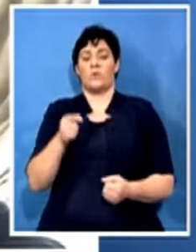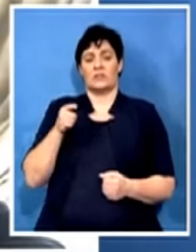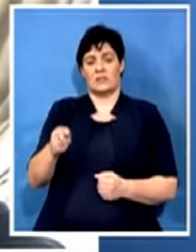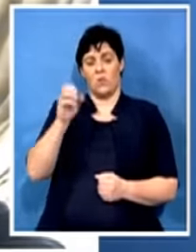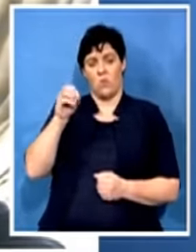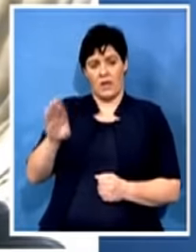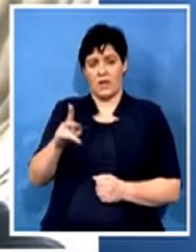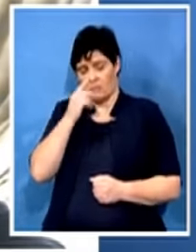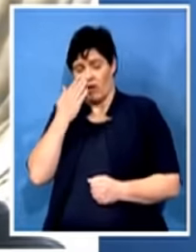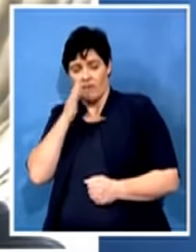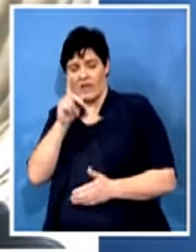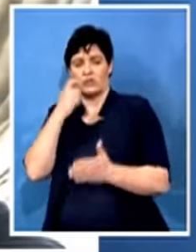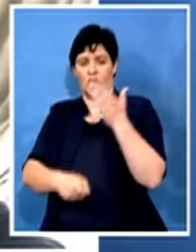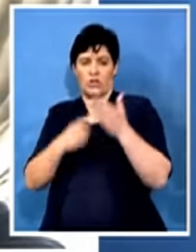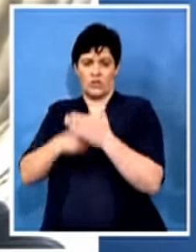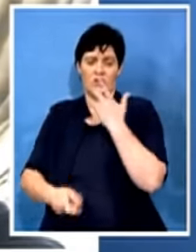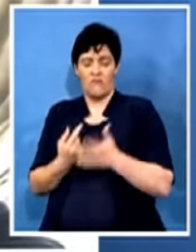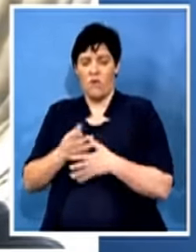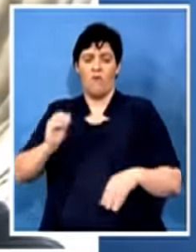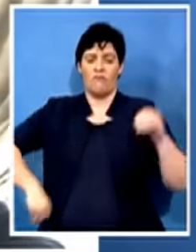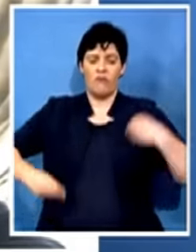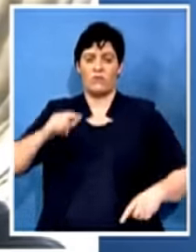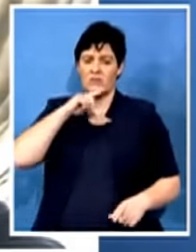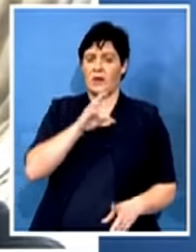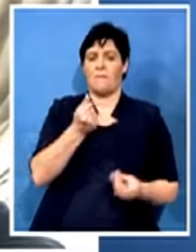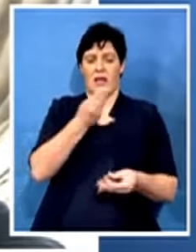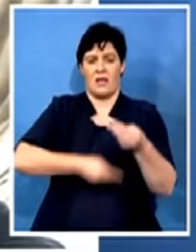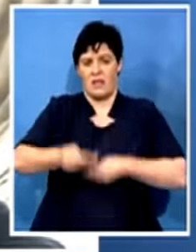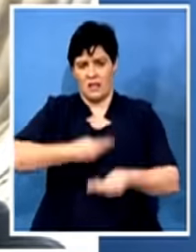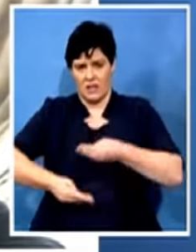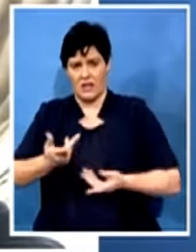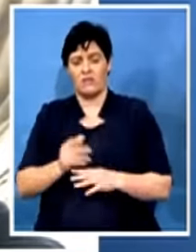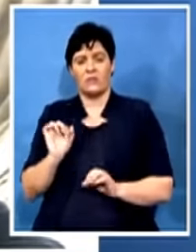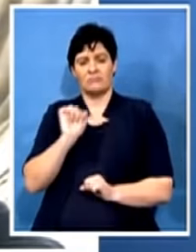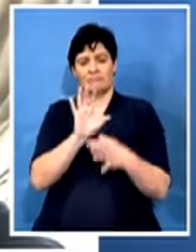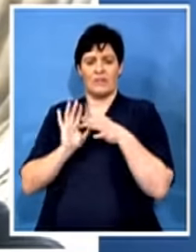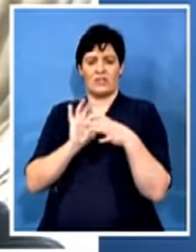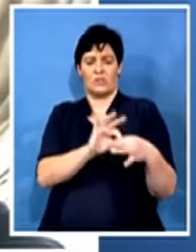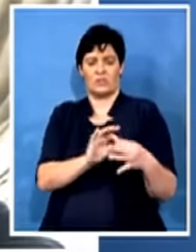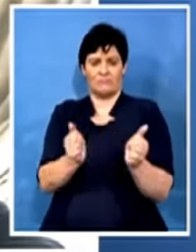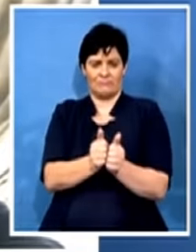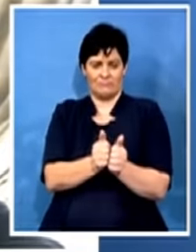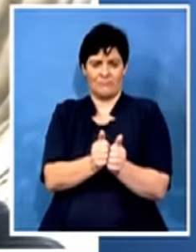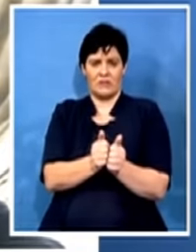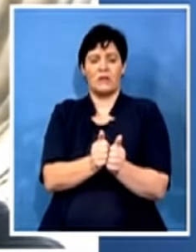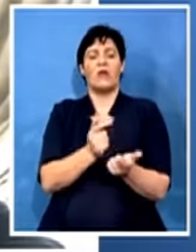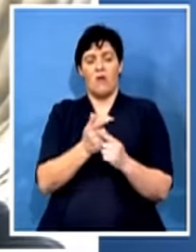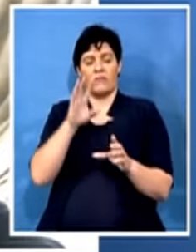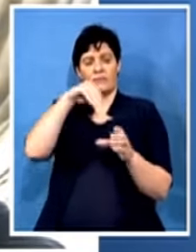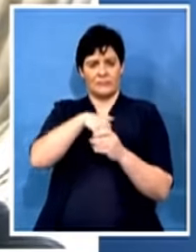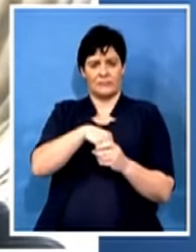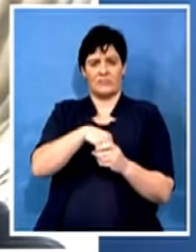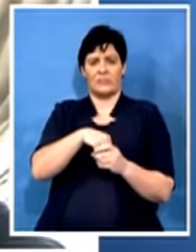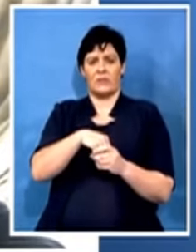and corruption and money laundering, which relate to his association and alleged entanglement with the 255 million